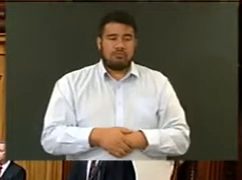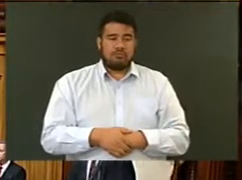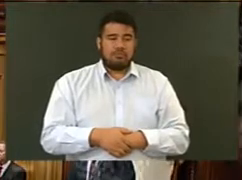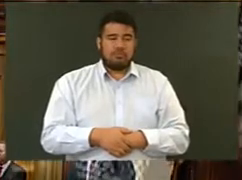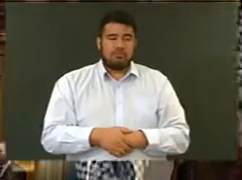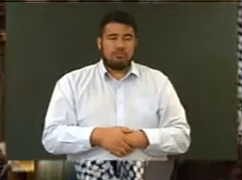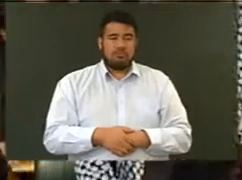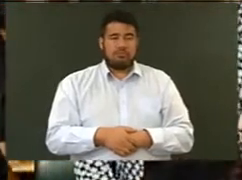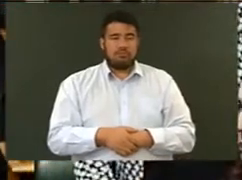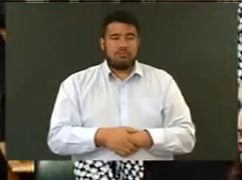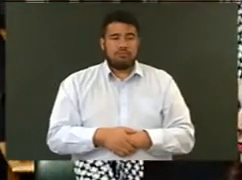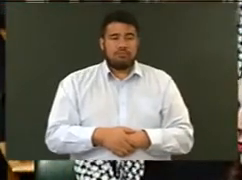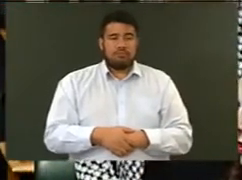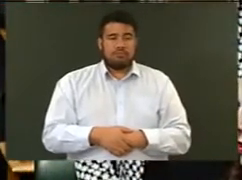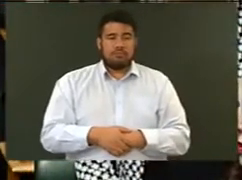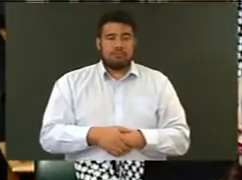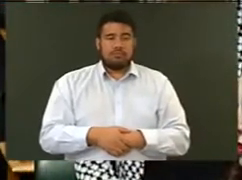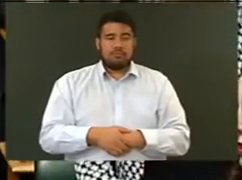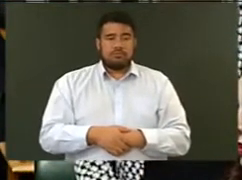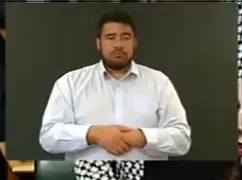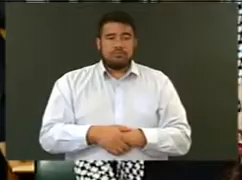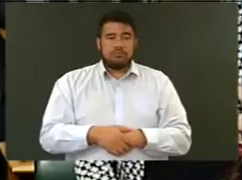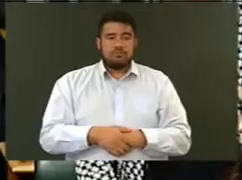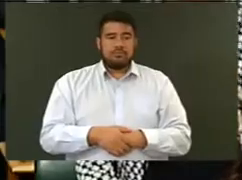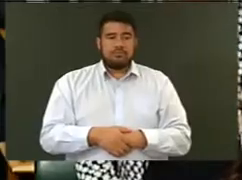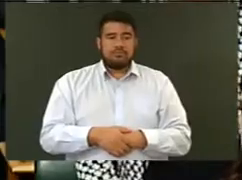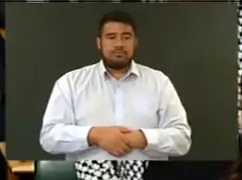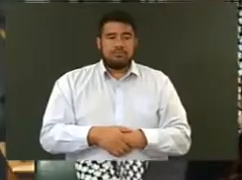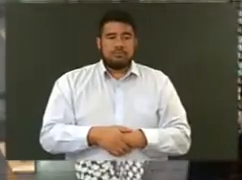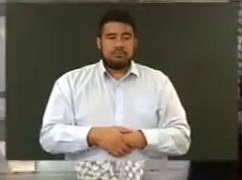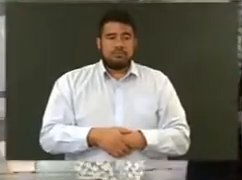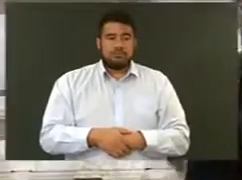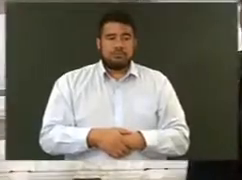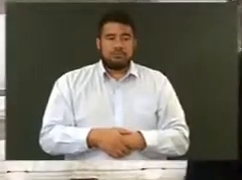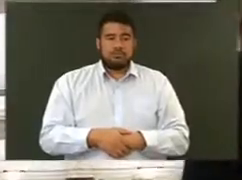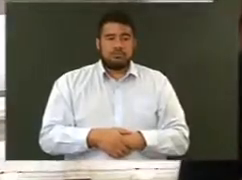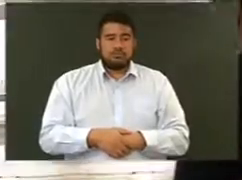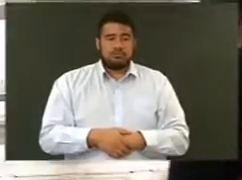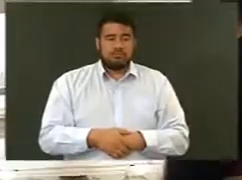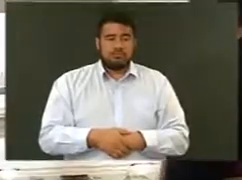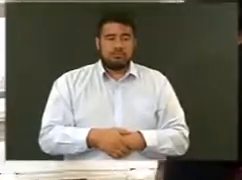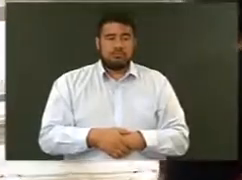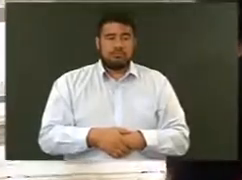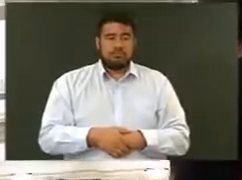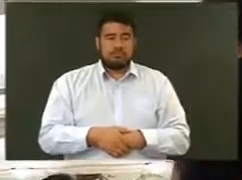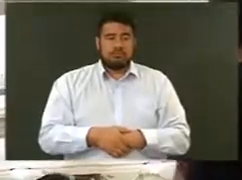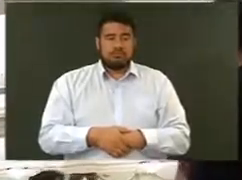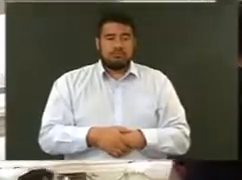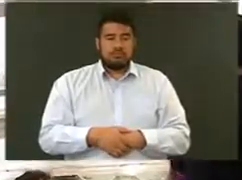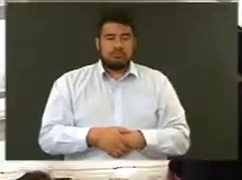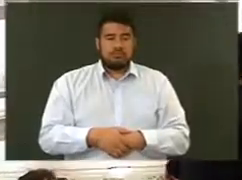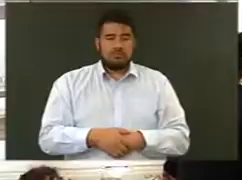Aue, aue, aue, aue, te aroha ki a